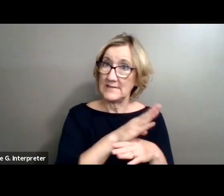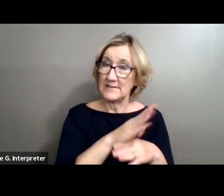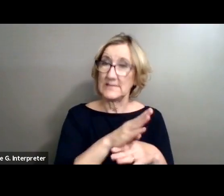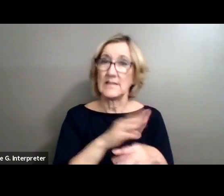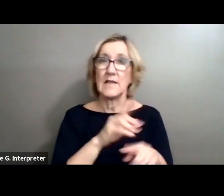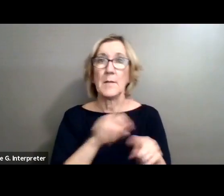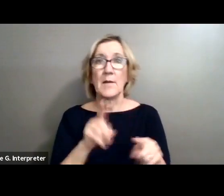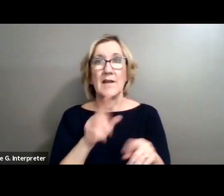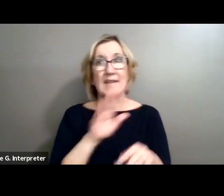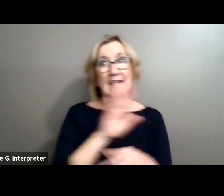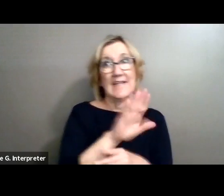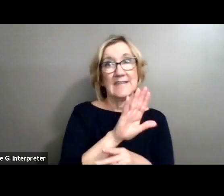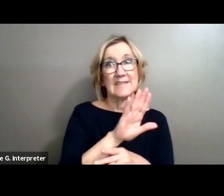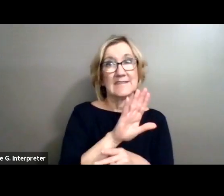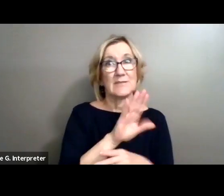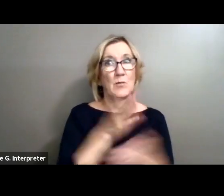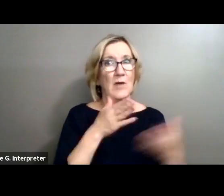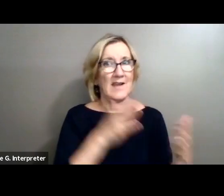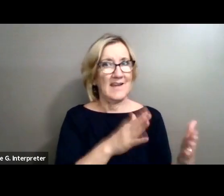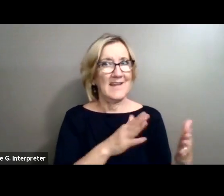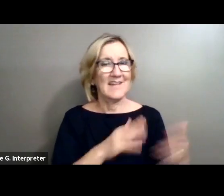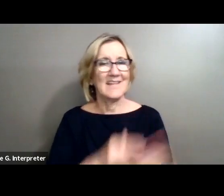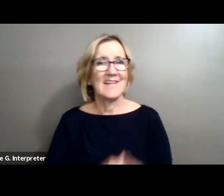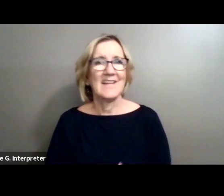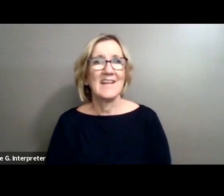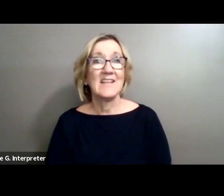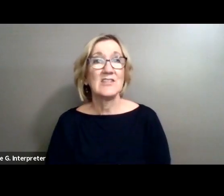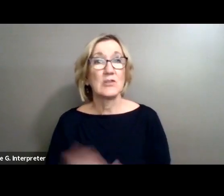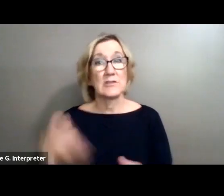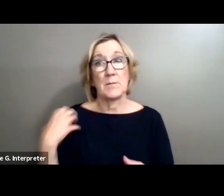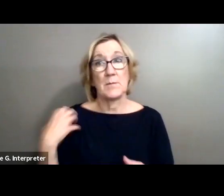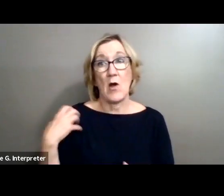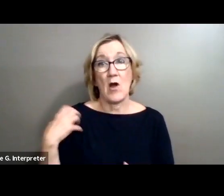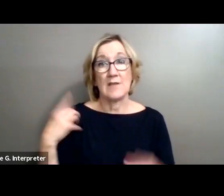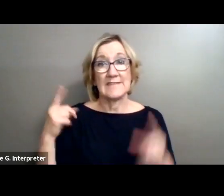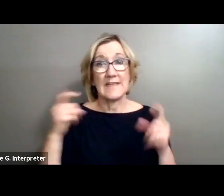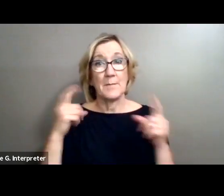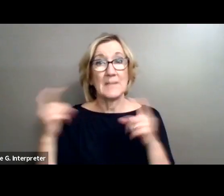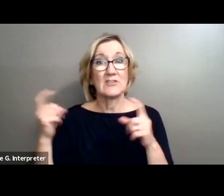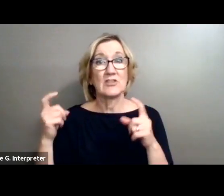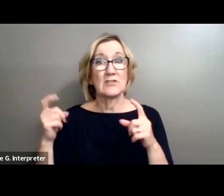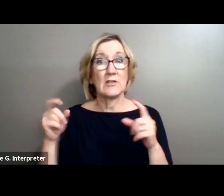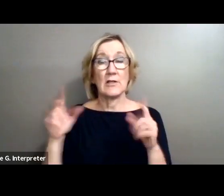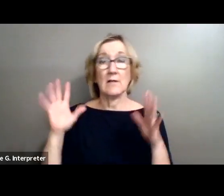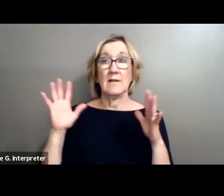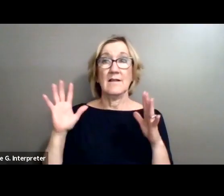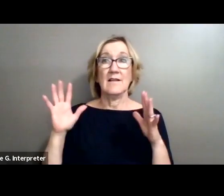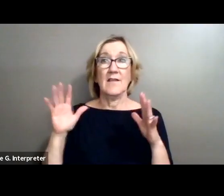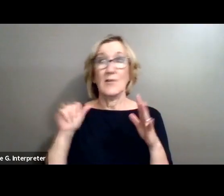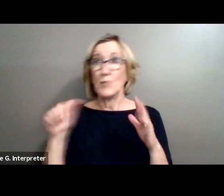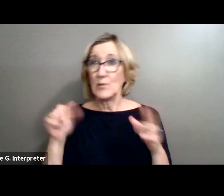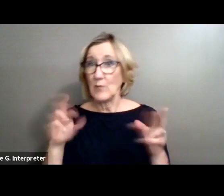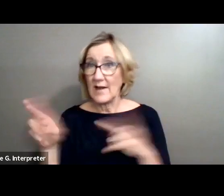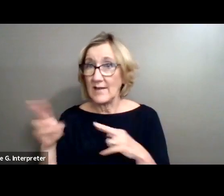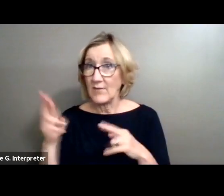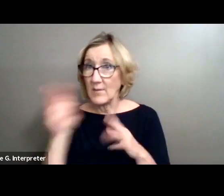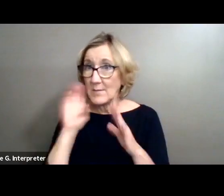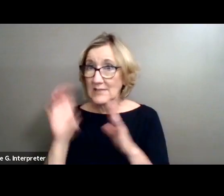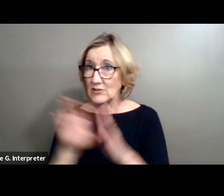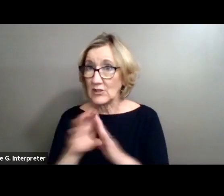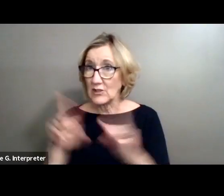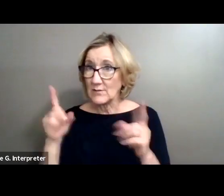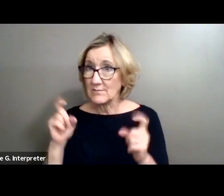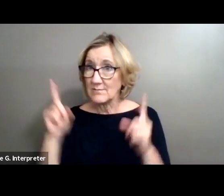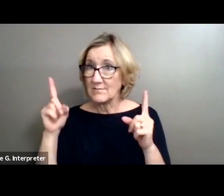own way. So there's his boss taking the photos. Look, they look a little startled, don't they? They weren't even ready. And